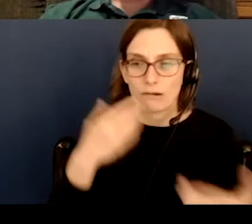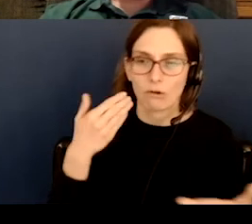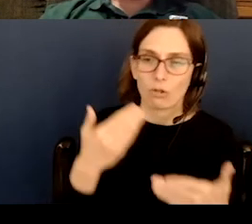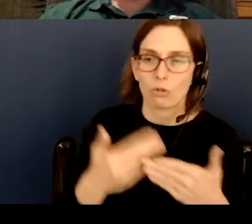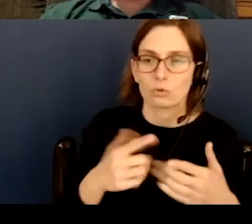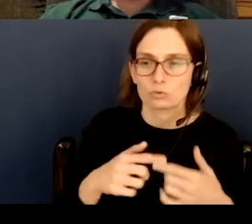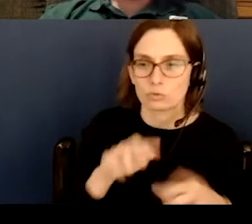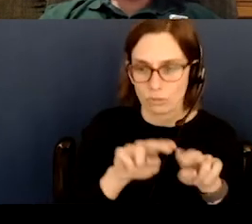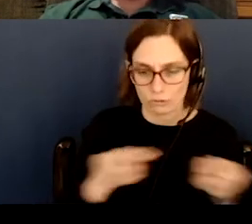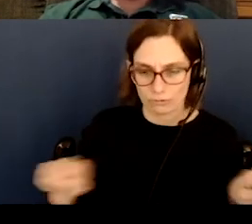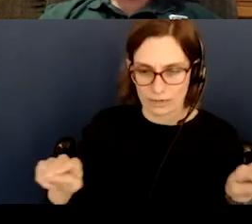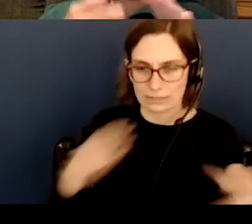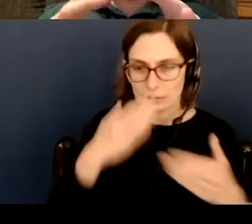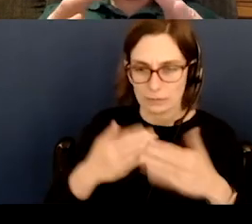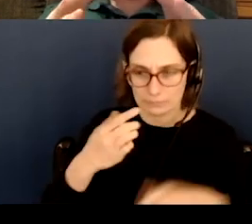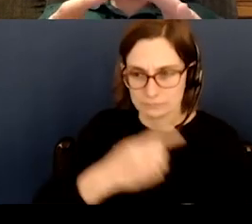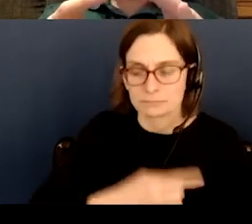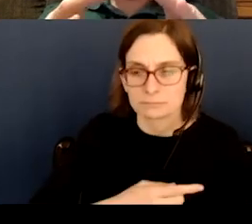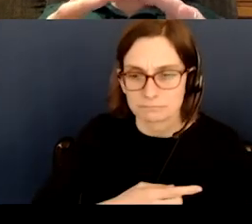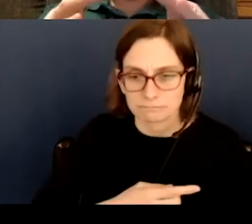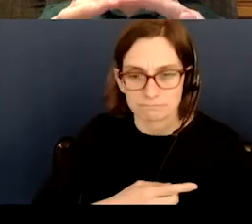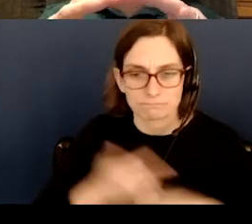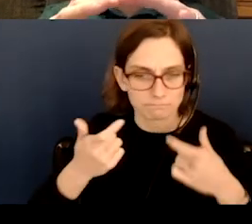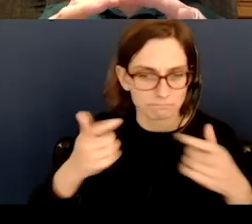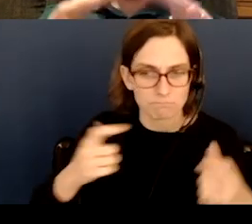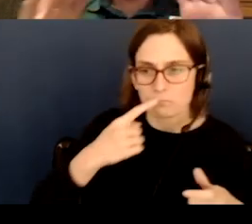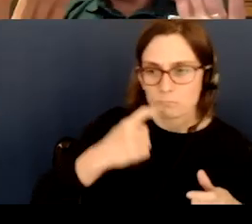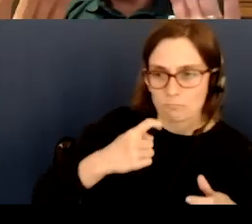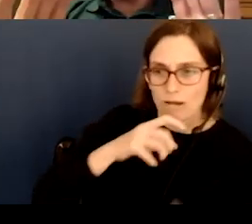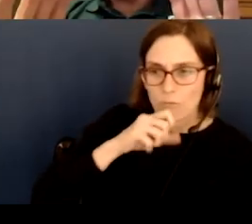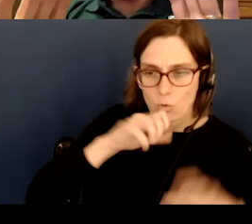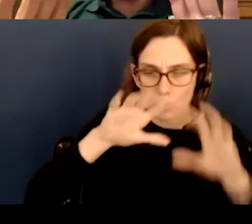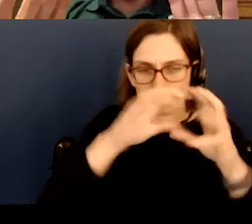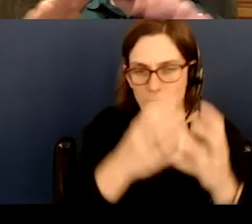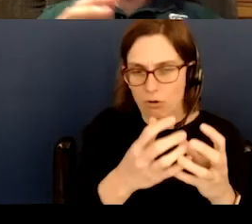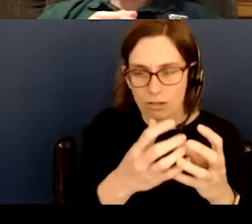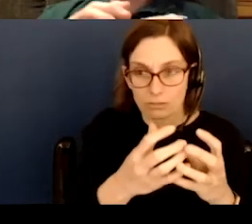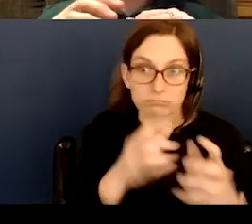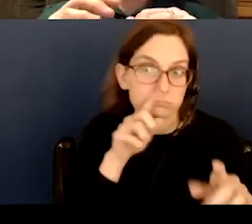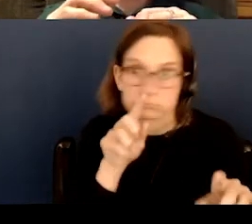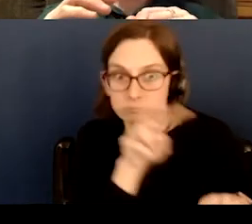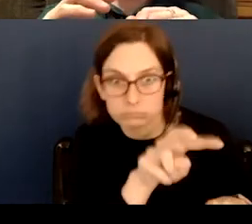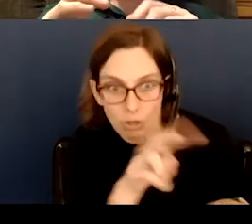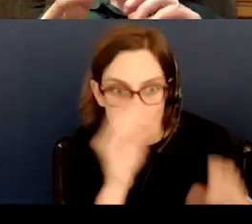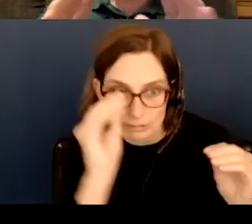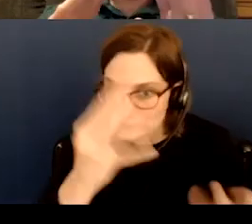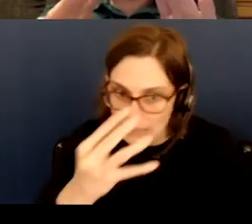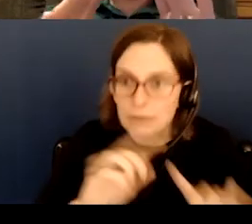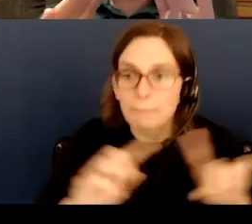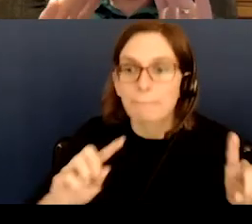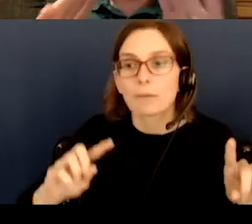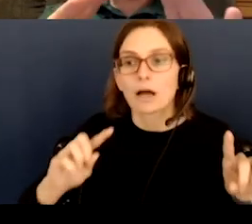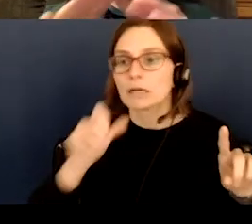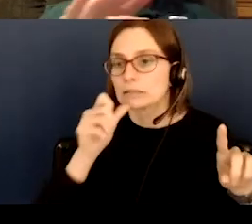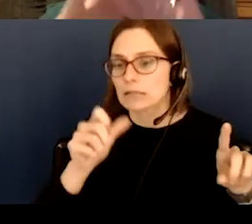horizon on good days, it's like a big red or orange ball and you shouldn't look at it, but it's not